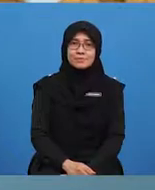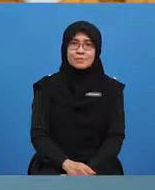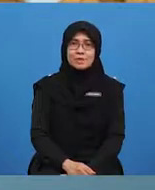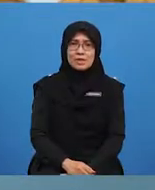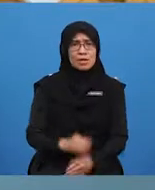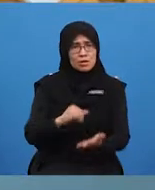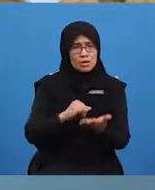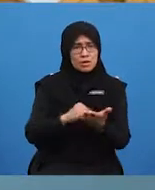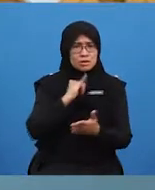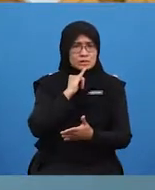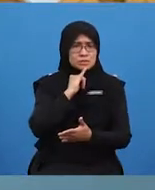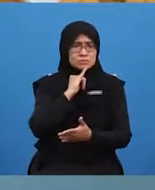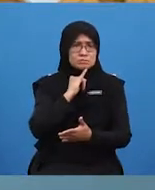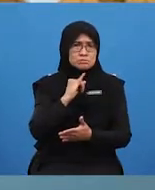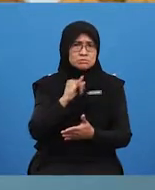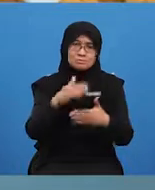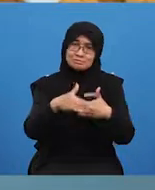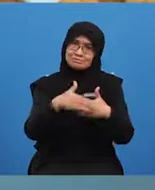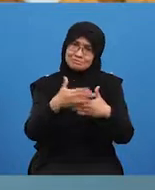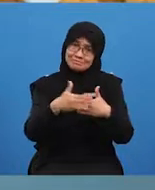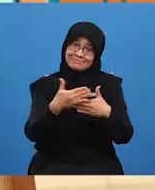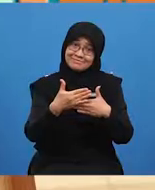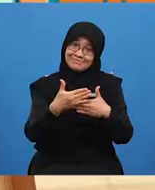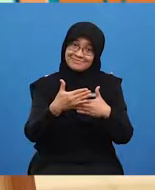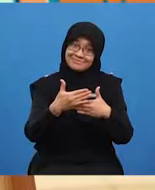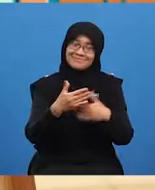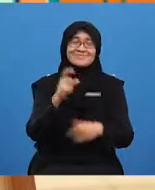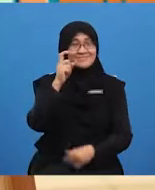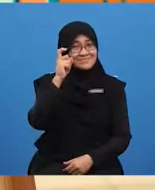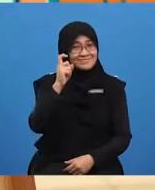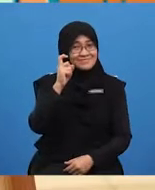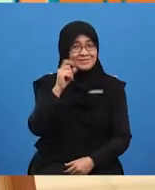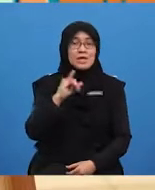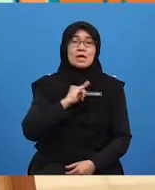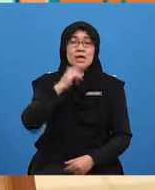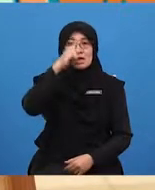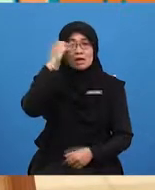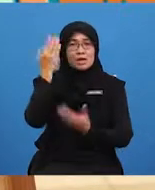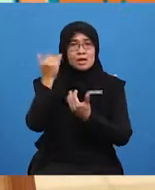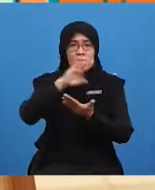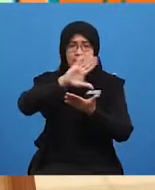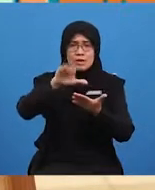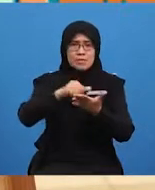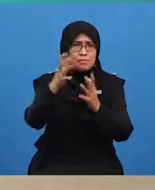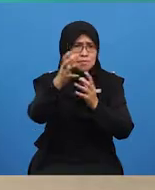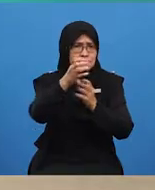Isn't it easy-peasy lemon squeezy? I hope you've got all of them correct.